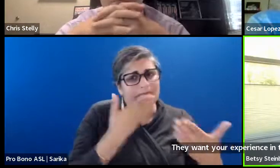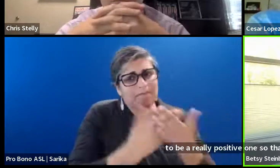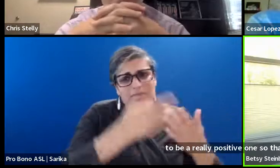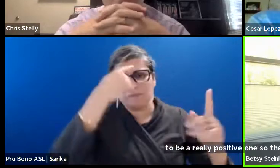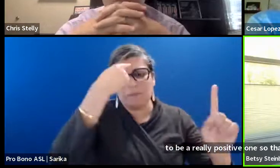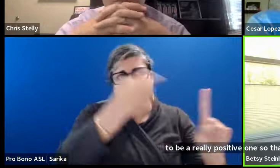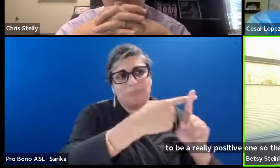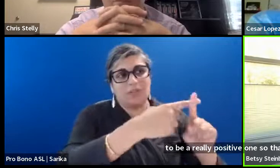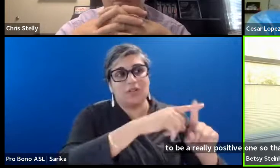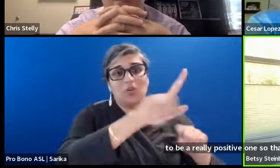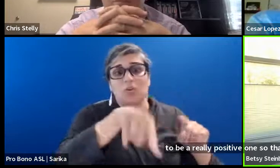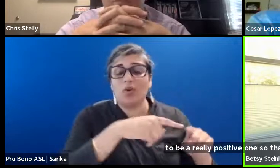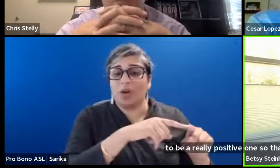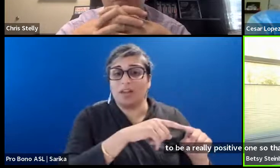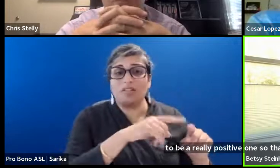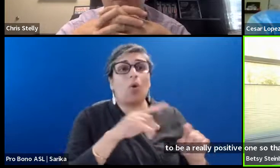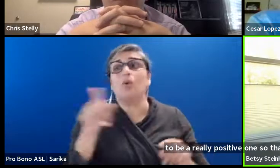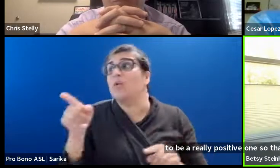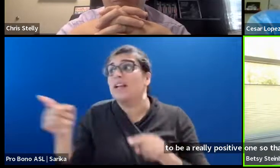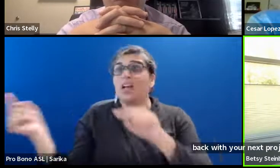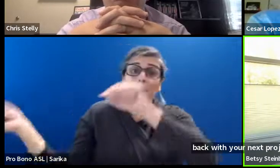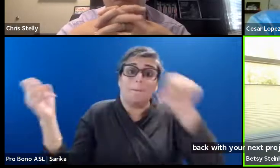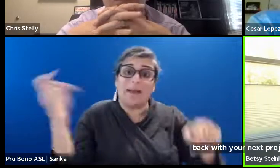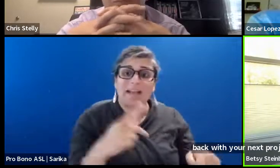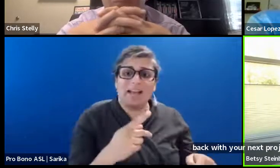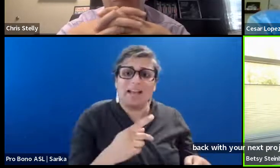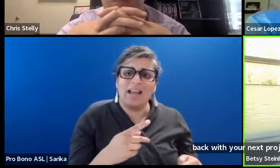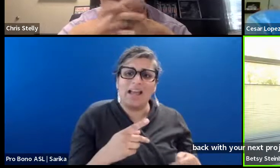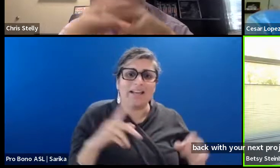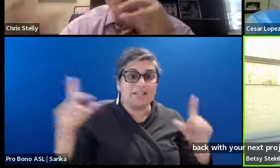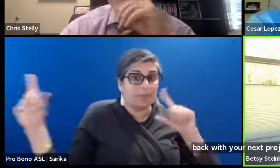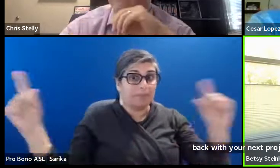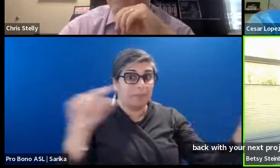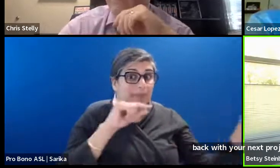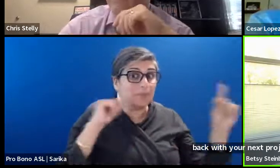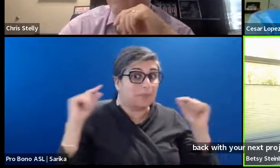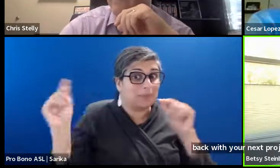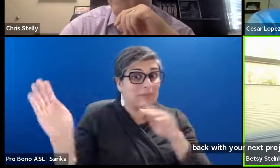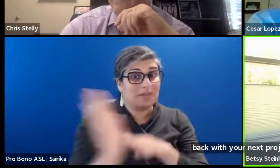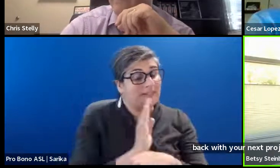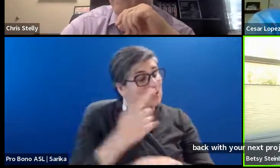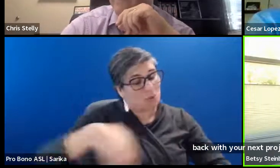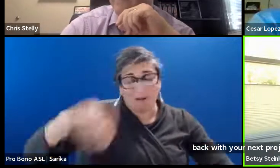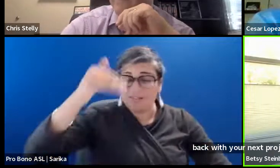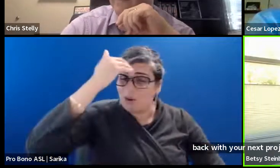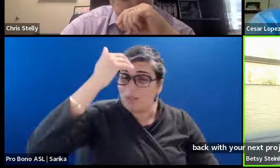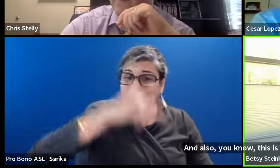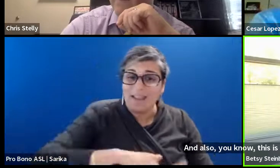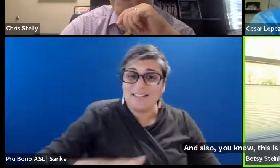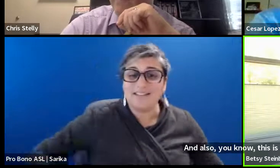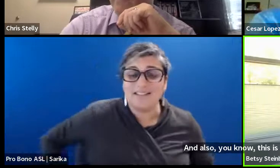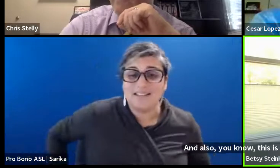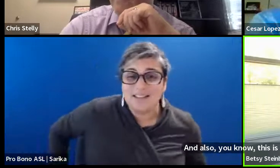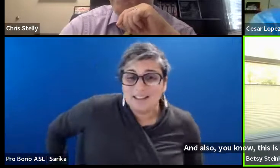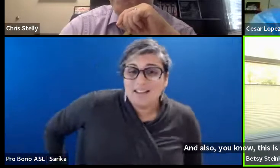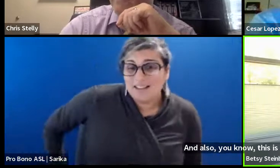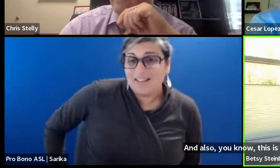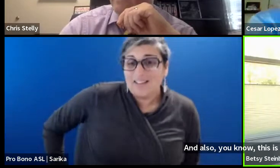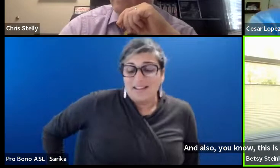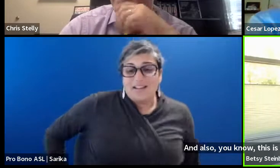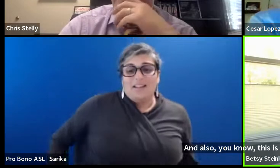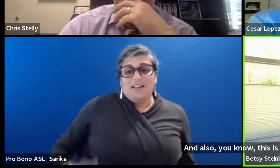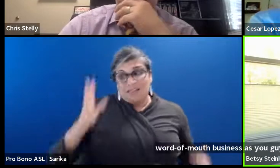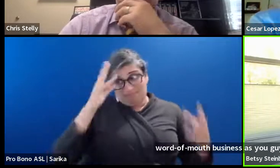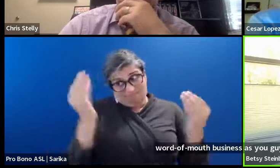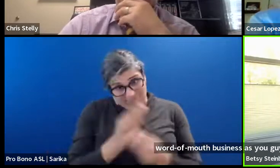project. And also, so, you know, this is a very word of mouth business as you guys all know, um, so that you let your